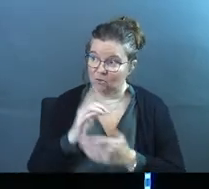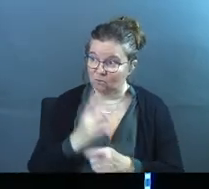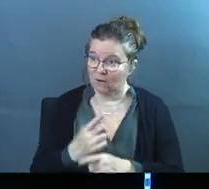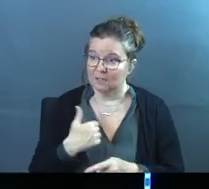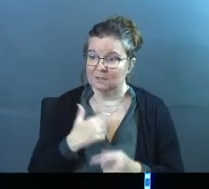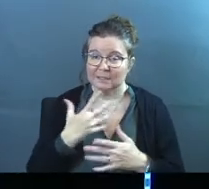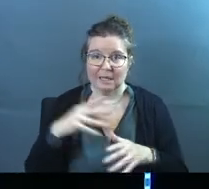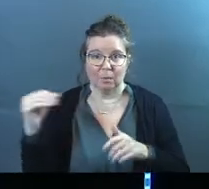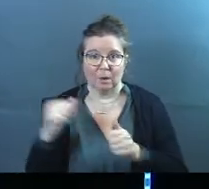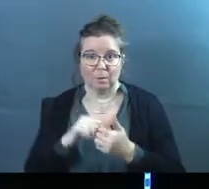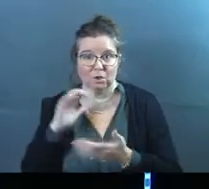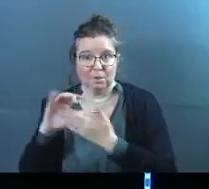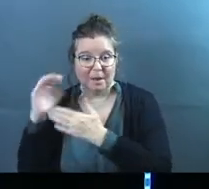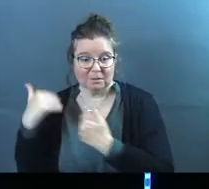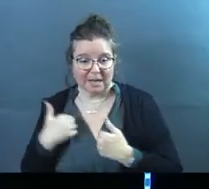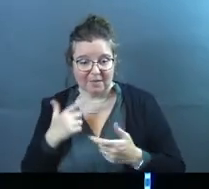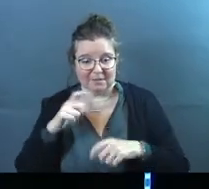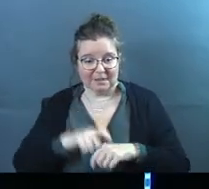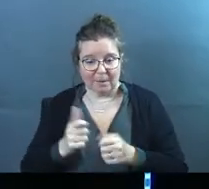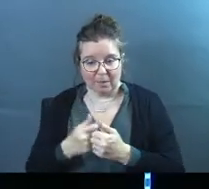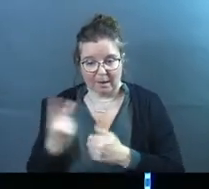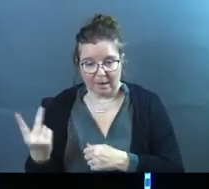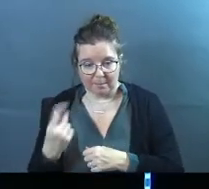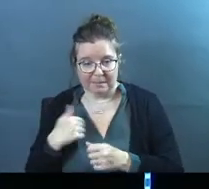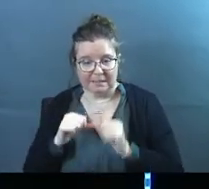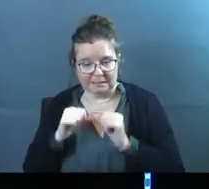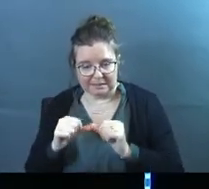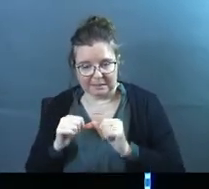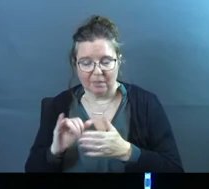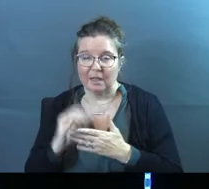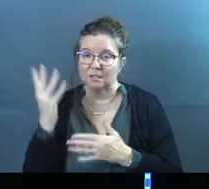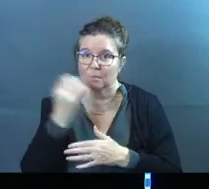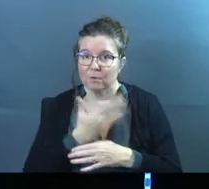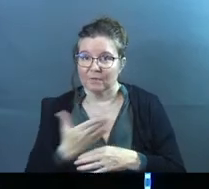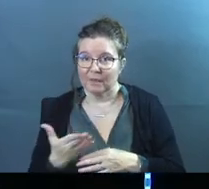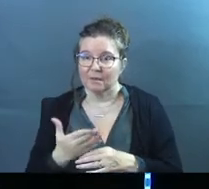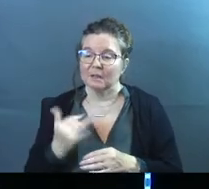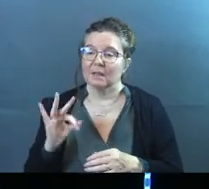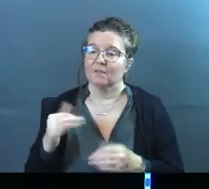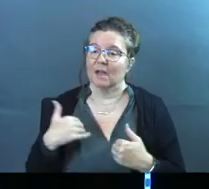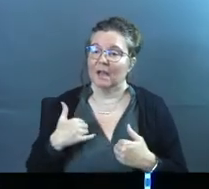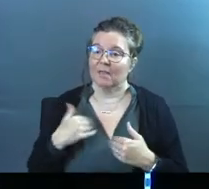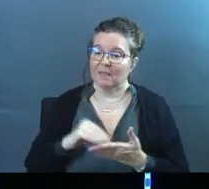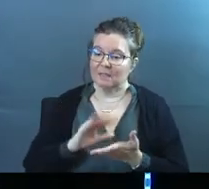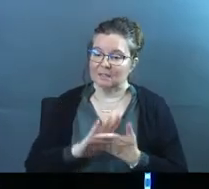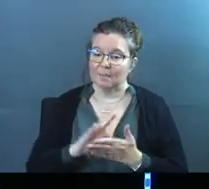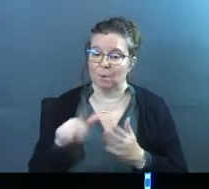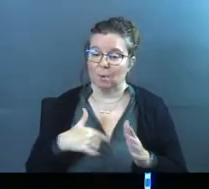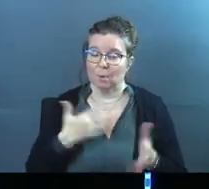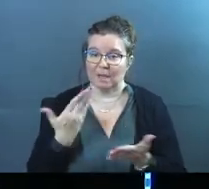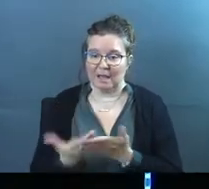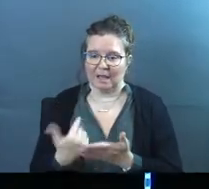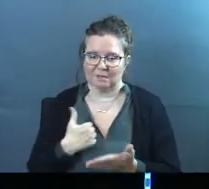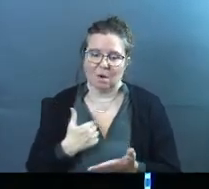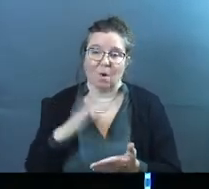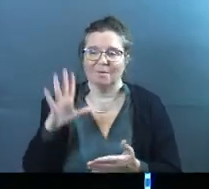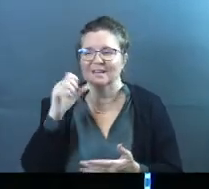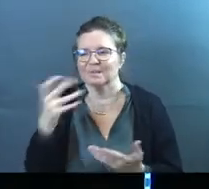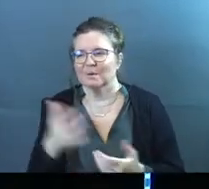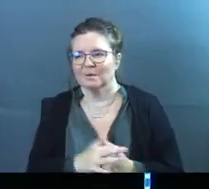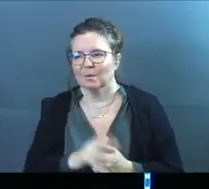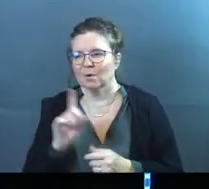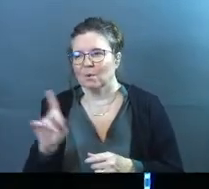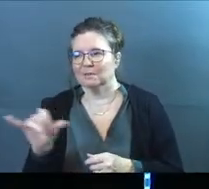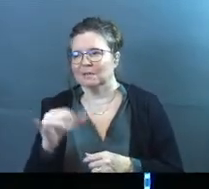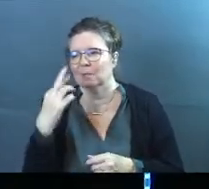Amen? It's like to get away with your spouse and to have time with them consistently. That's a beautiful thing. And if I had that down, but when we got there, was like, oh, guess what?